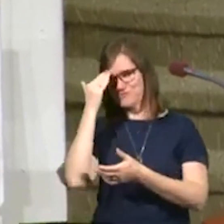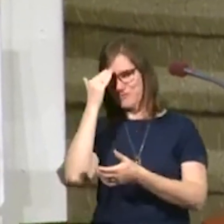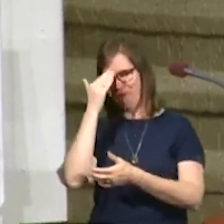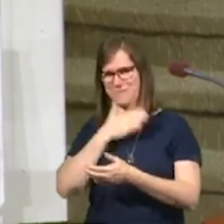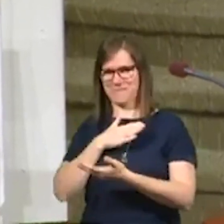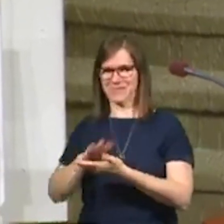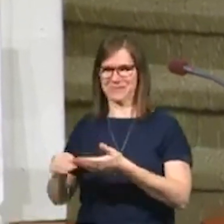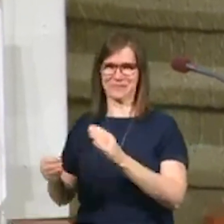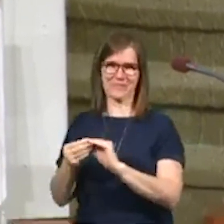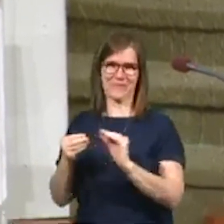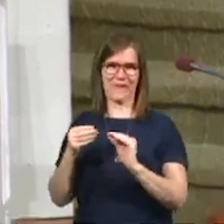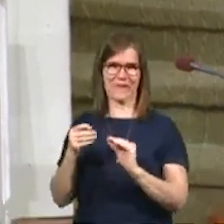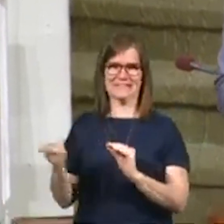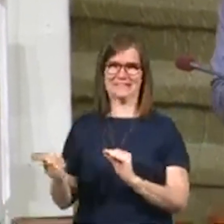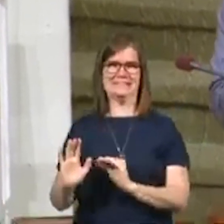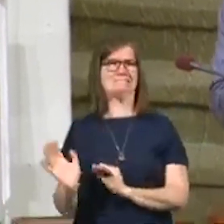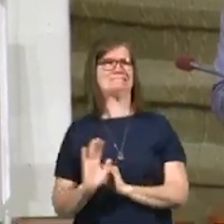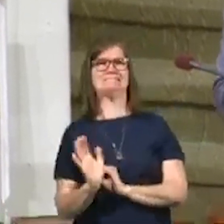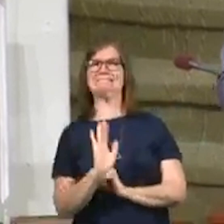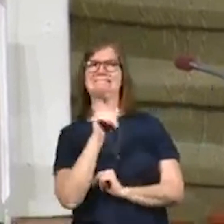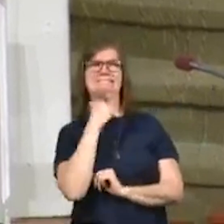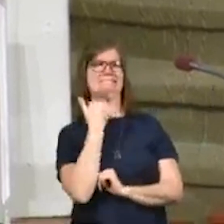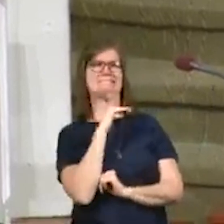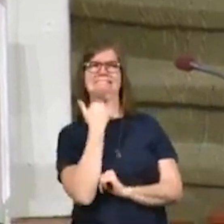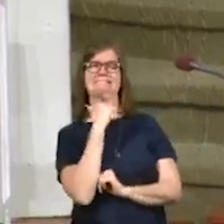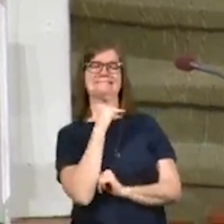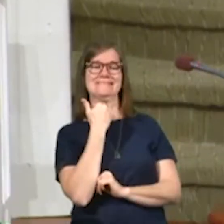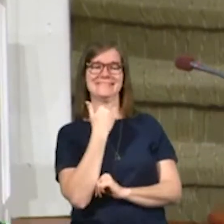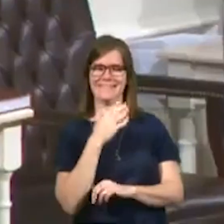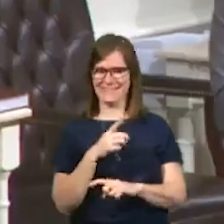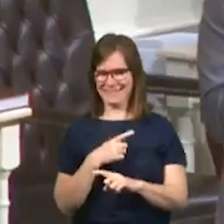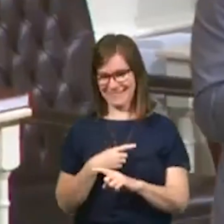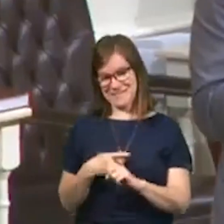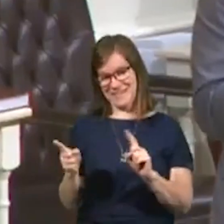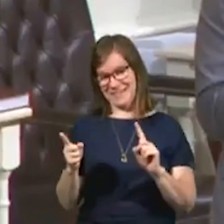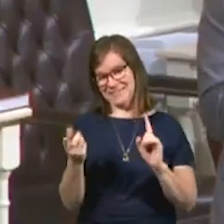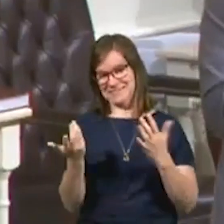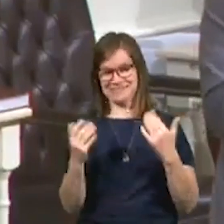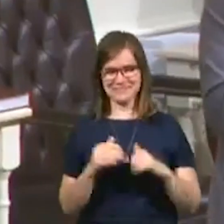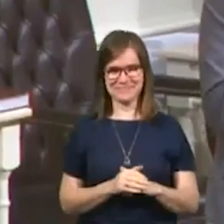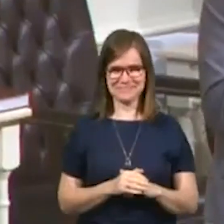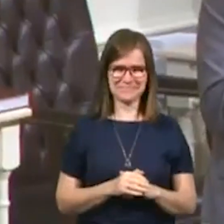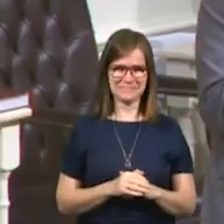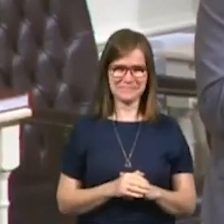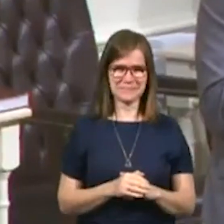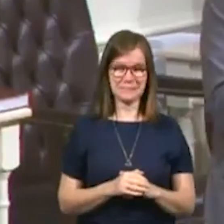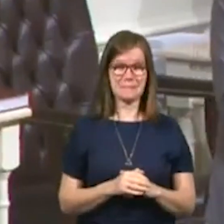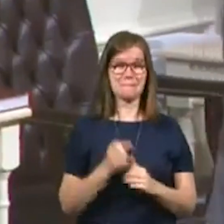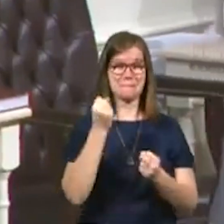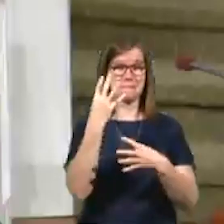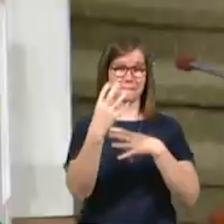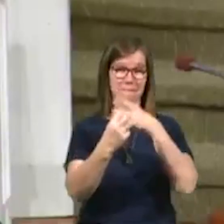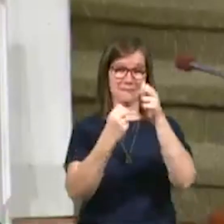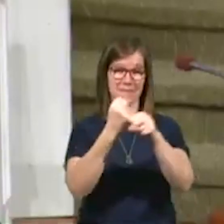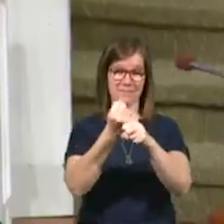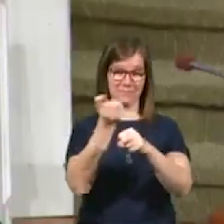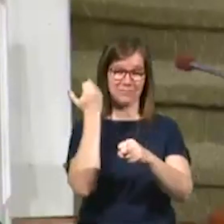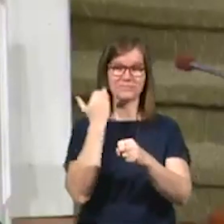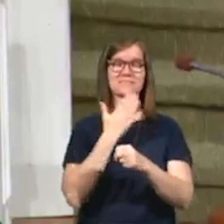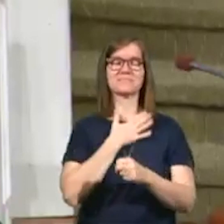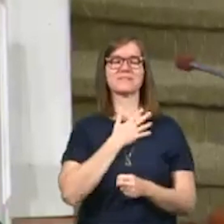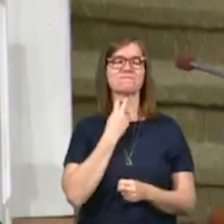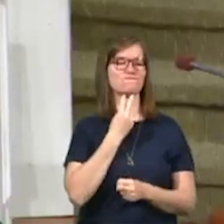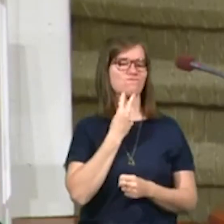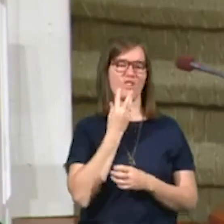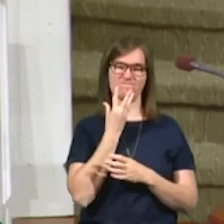the story, she's, she's cautioning me not to tell it. Don't believe I'm getting ready to tell this, but years ago I had lost my voice